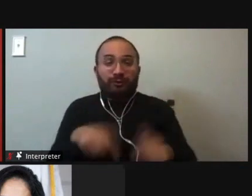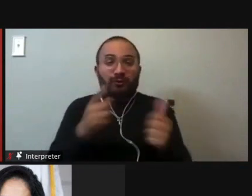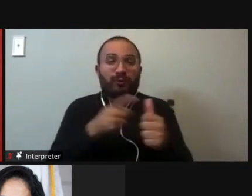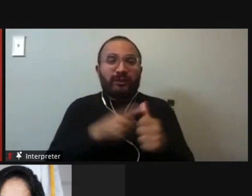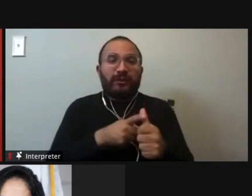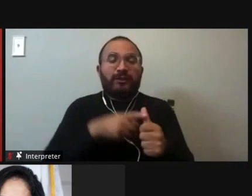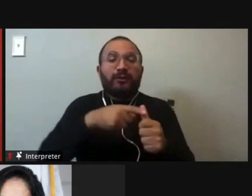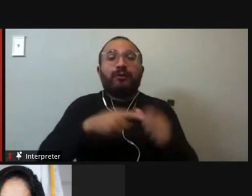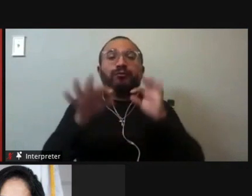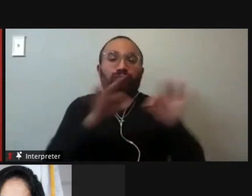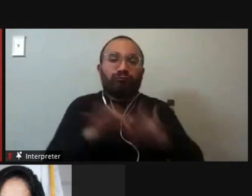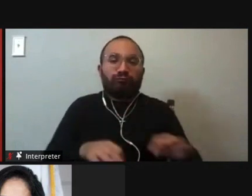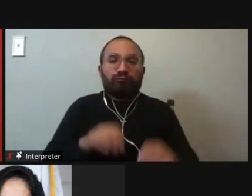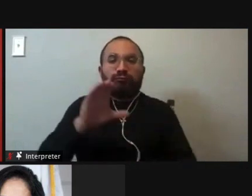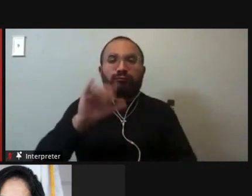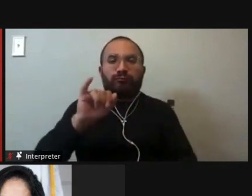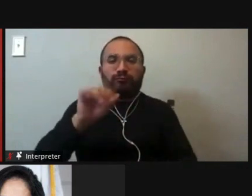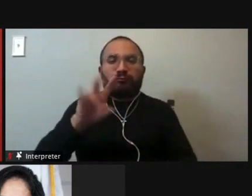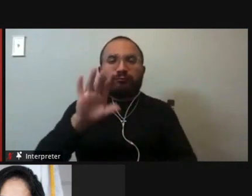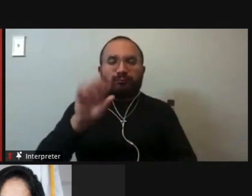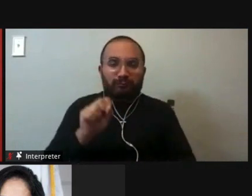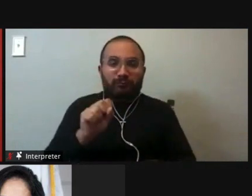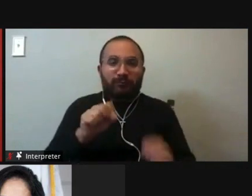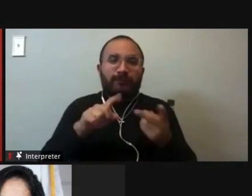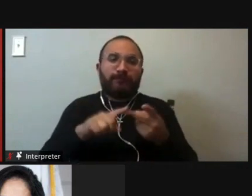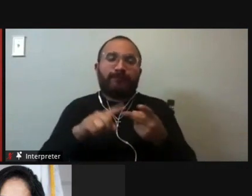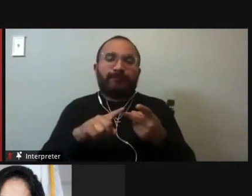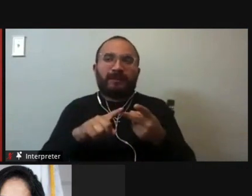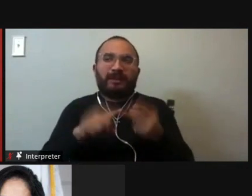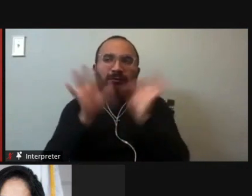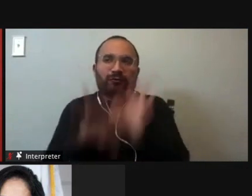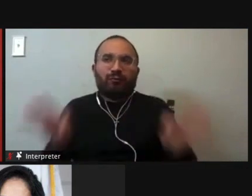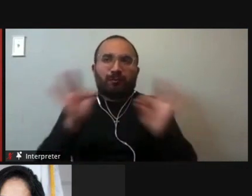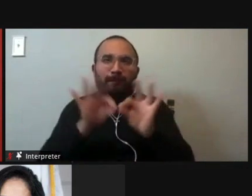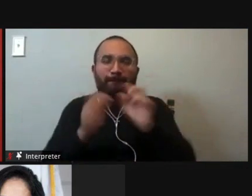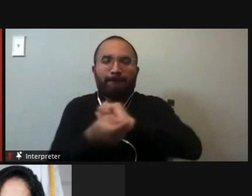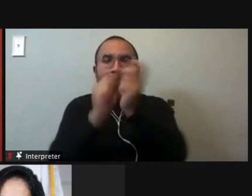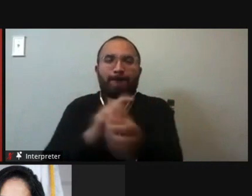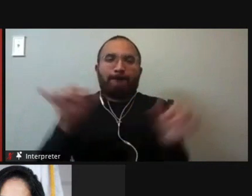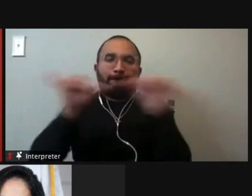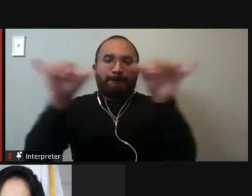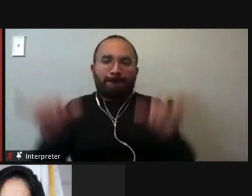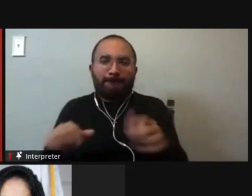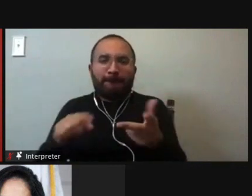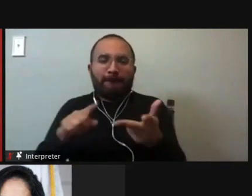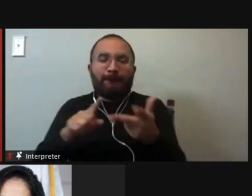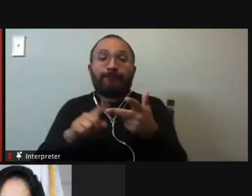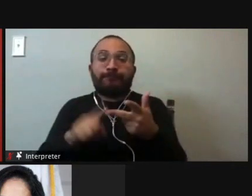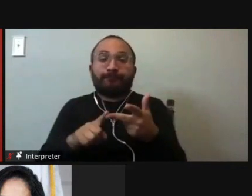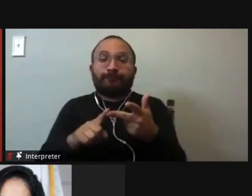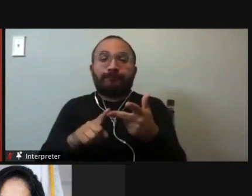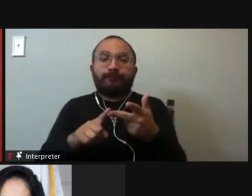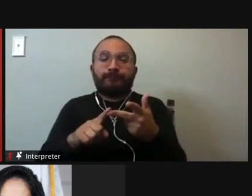civics and to talk about the framing of this court and our better way forward for our state where we remain committed